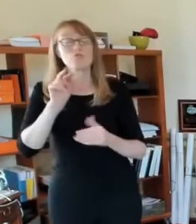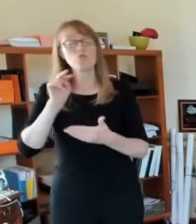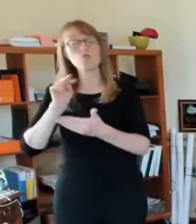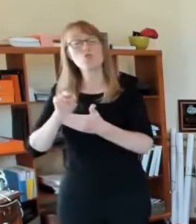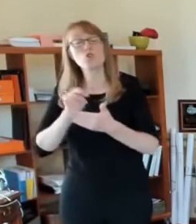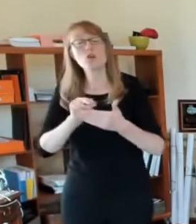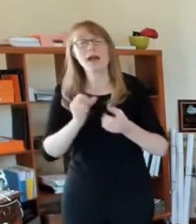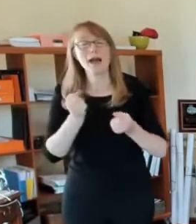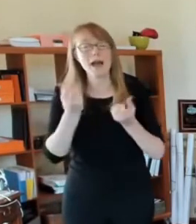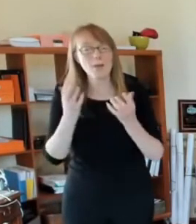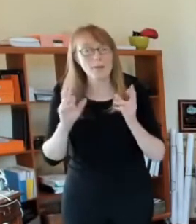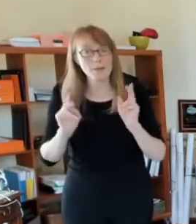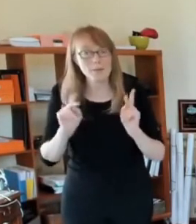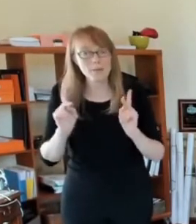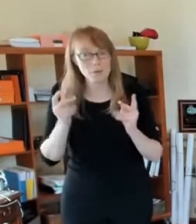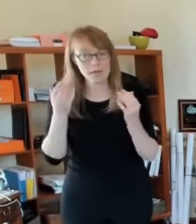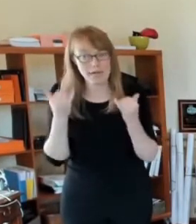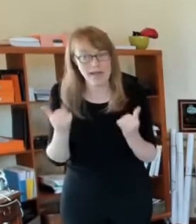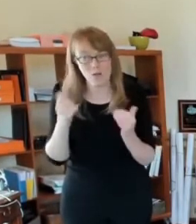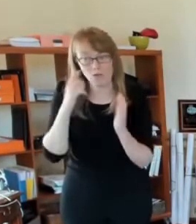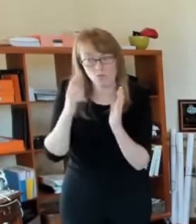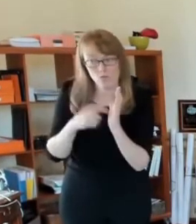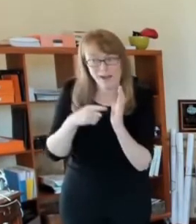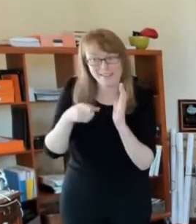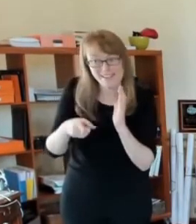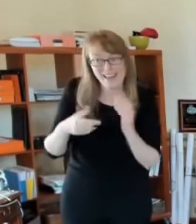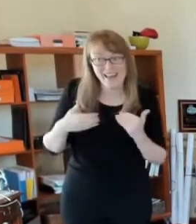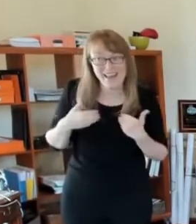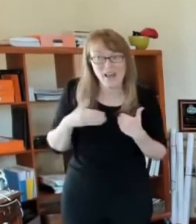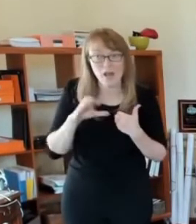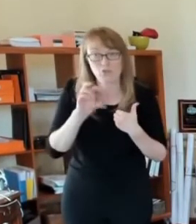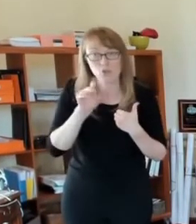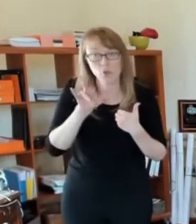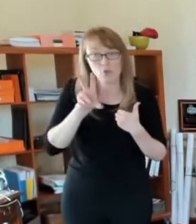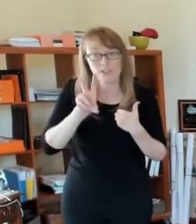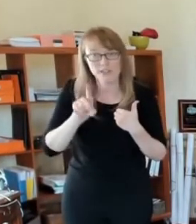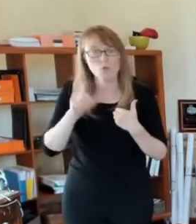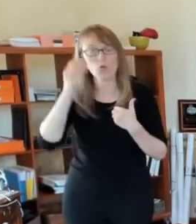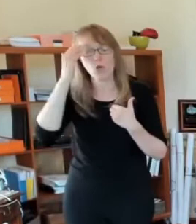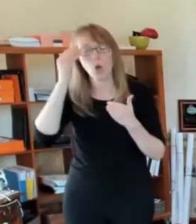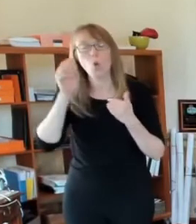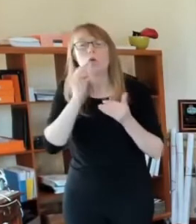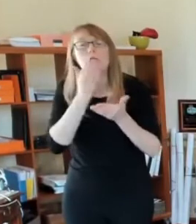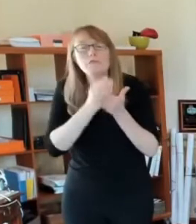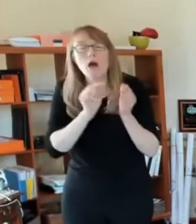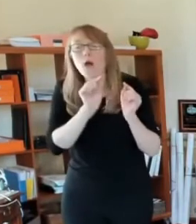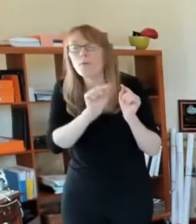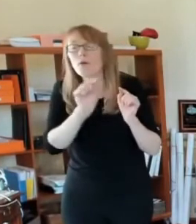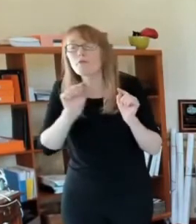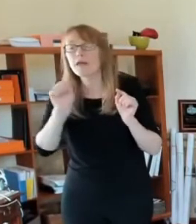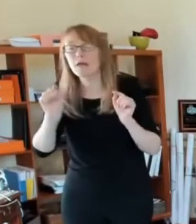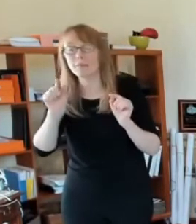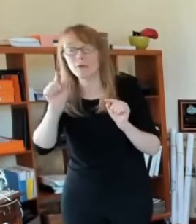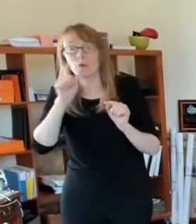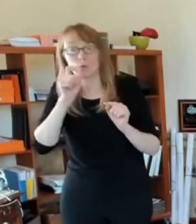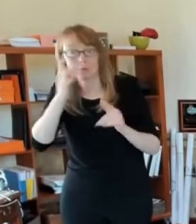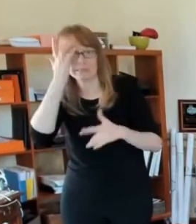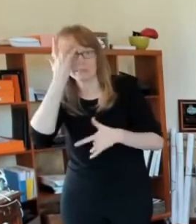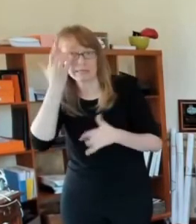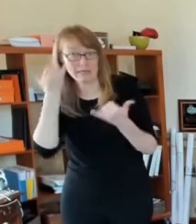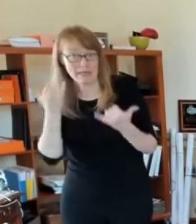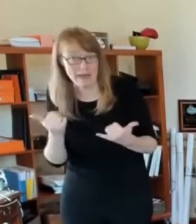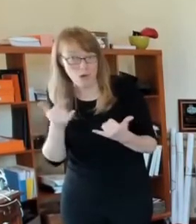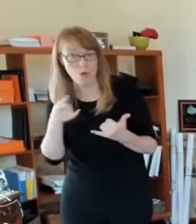So what are we doing about that? Number one today, Dr. Eccles issued health commissioners order number